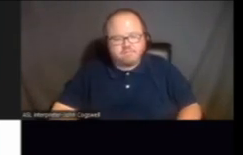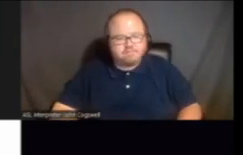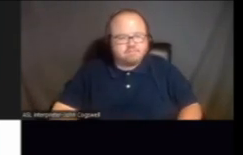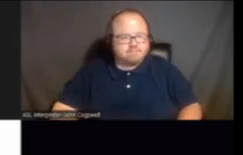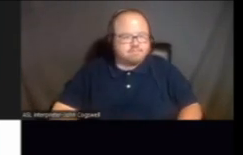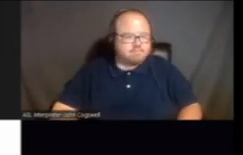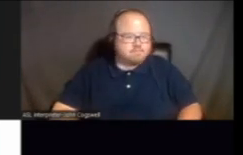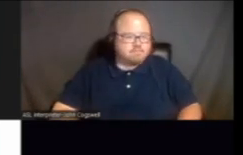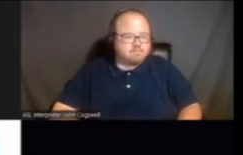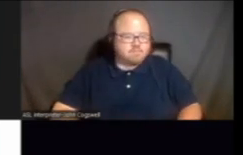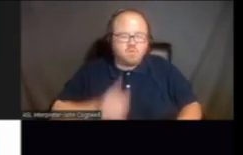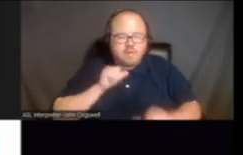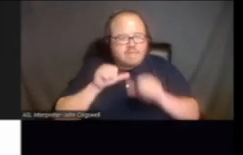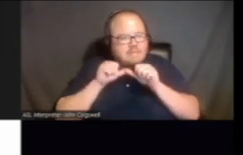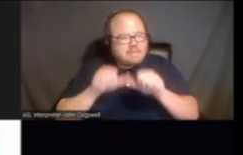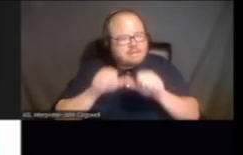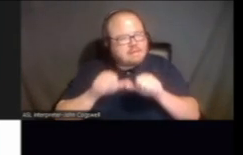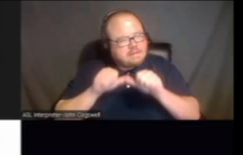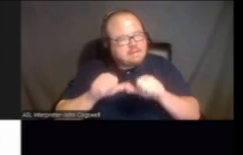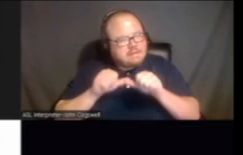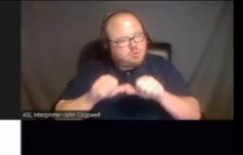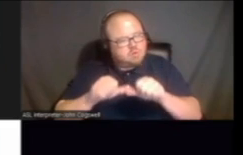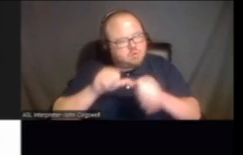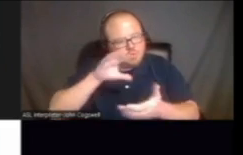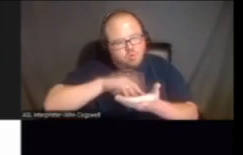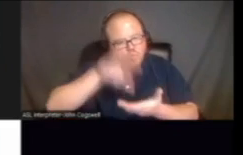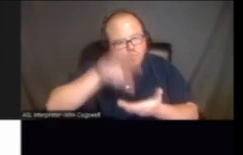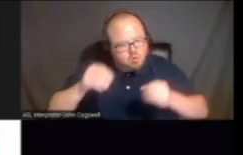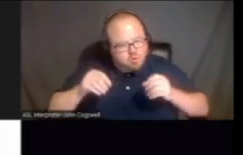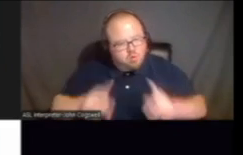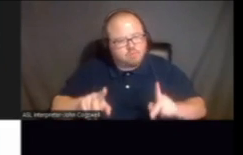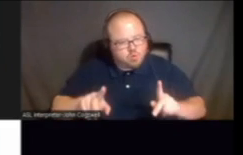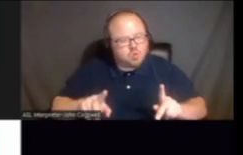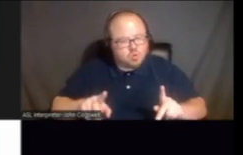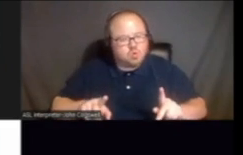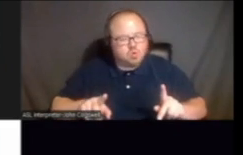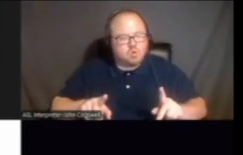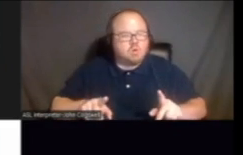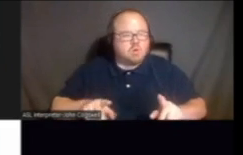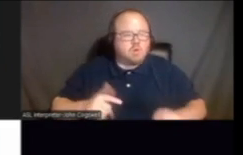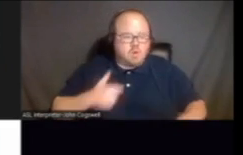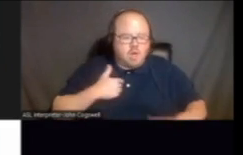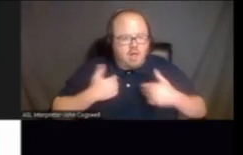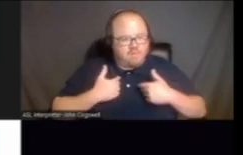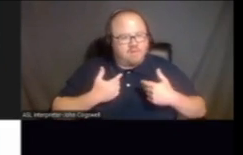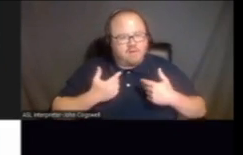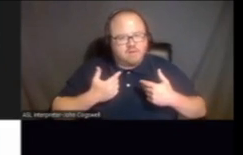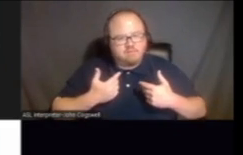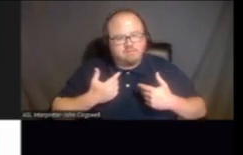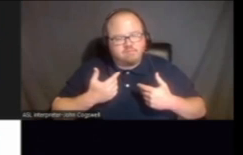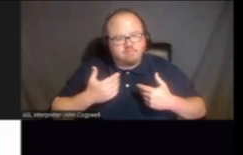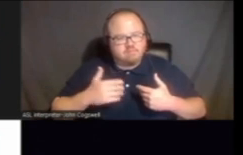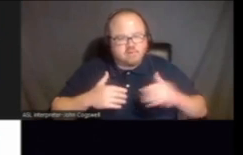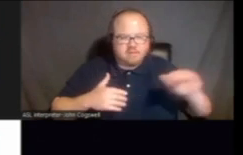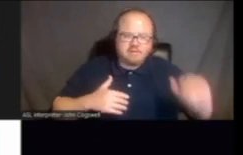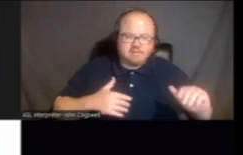it's just a continuous learning opportunity from, from, and, and, and I've got some little self-advocates, you know,